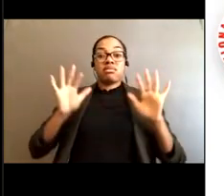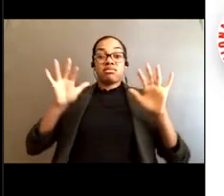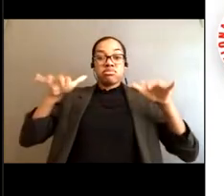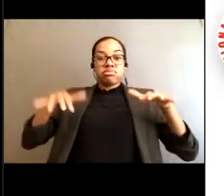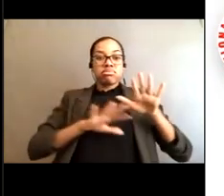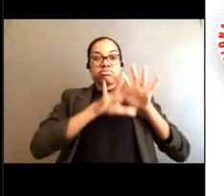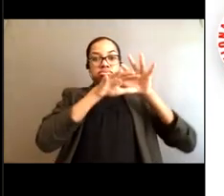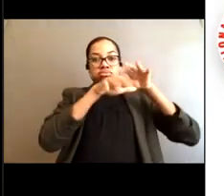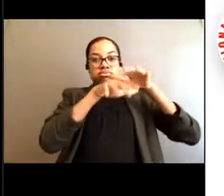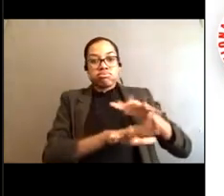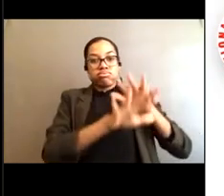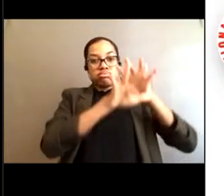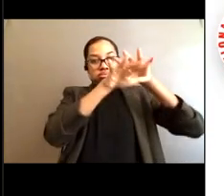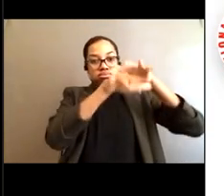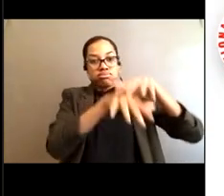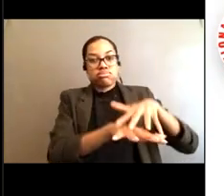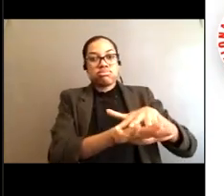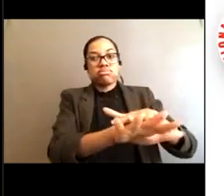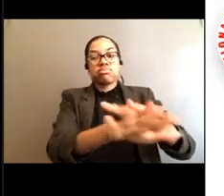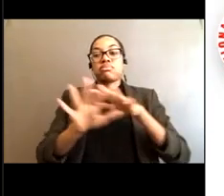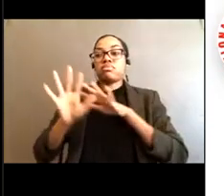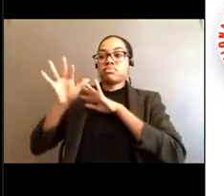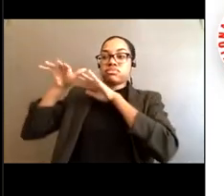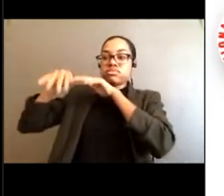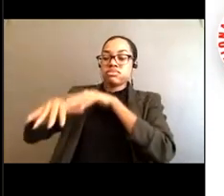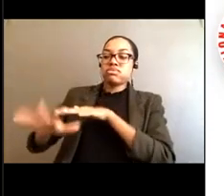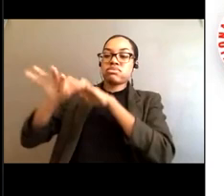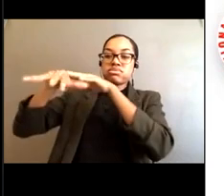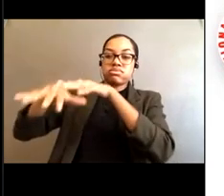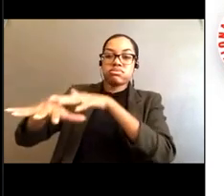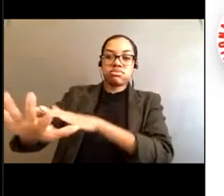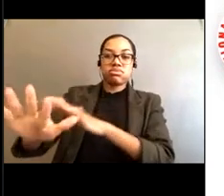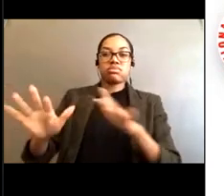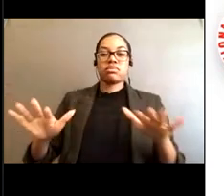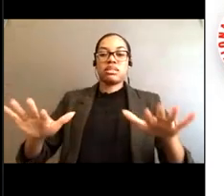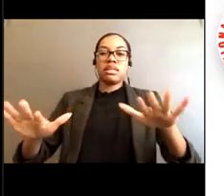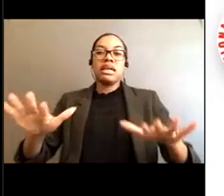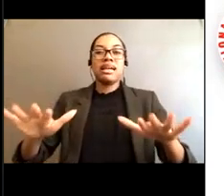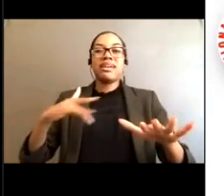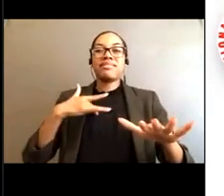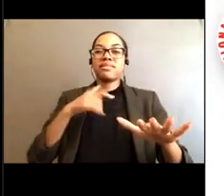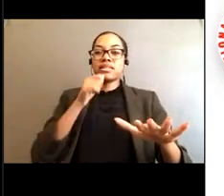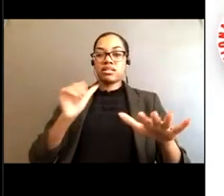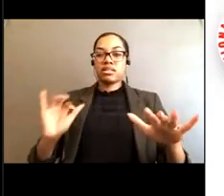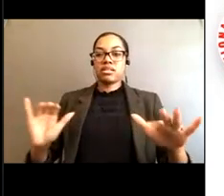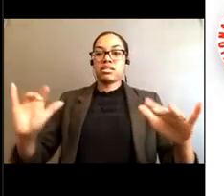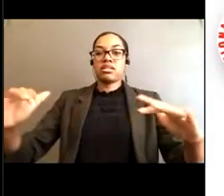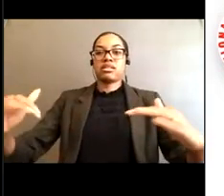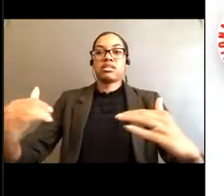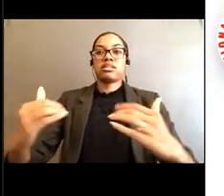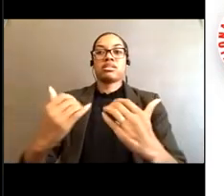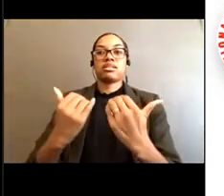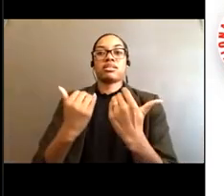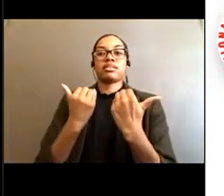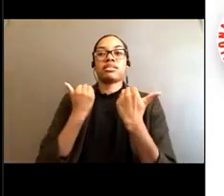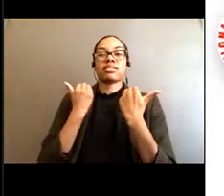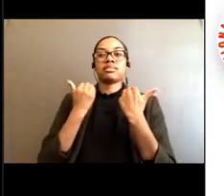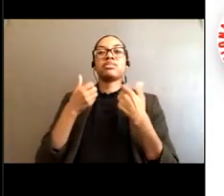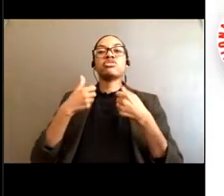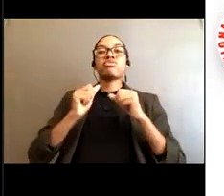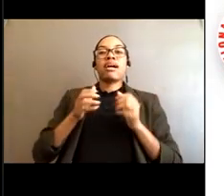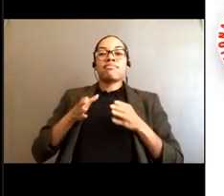the water is created an imbalance, and the natural response is for the water to be carried away